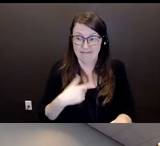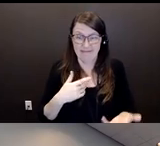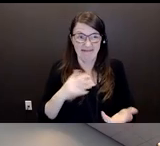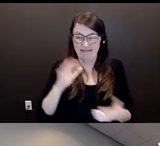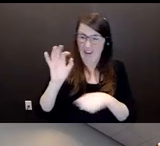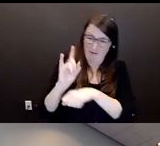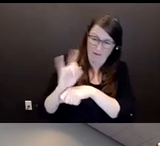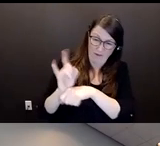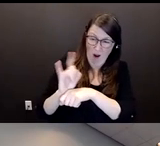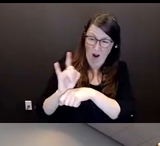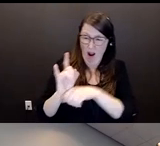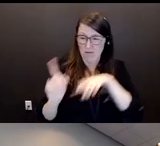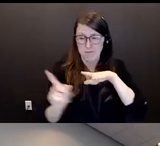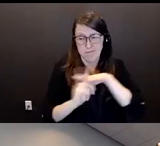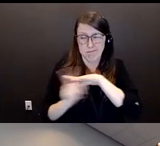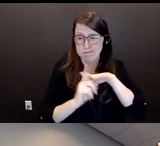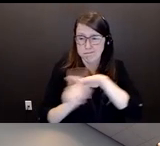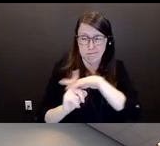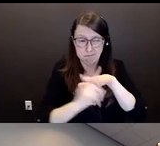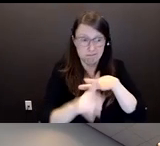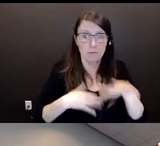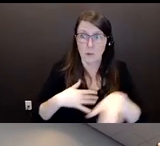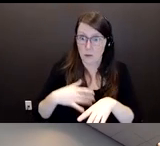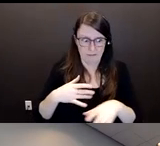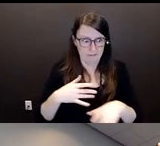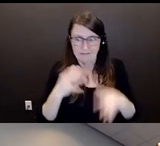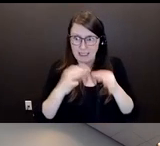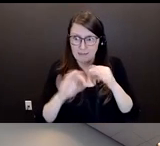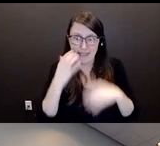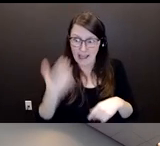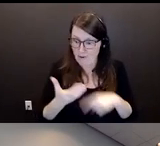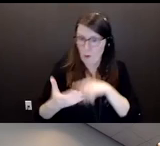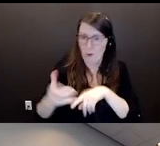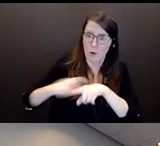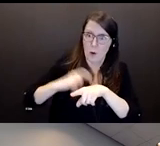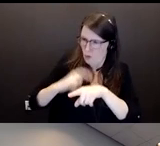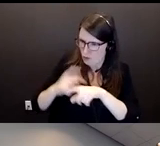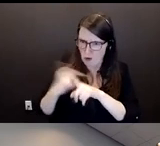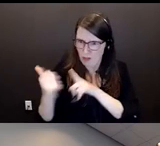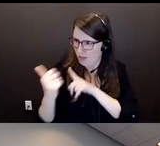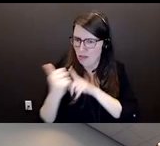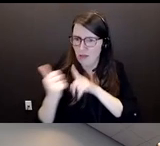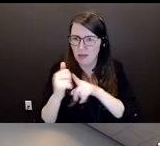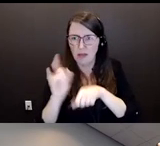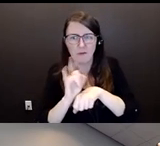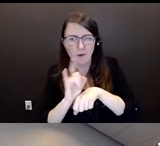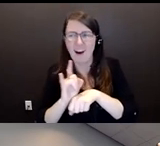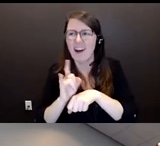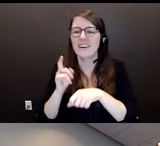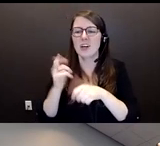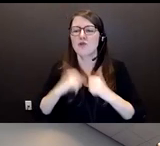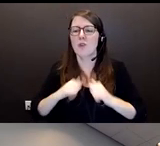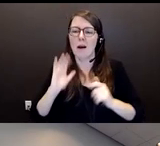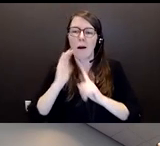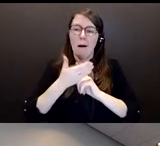charts these days with all those telephone calls of claims of CRA and all that other stuff that people are trying to do with